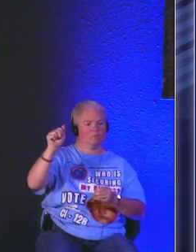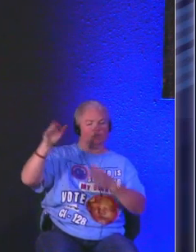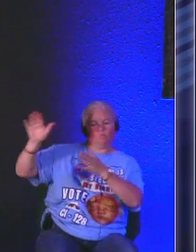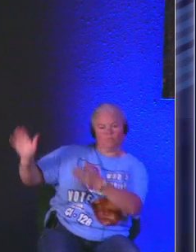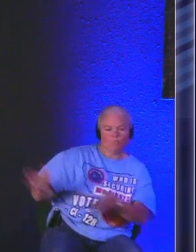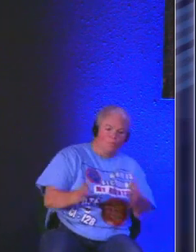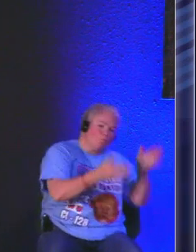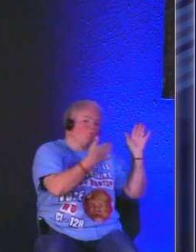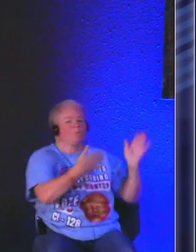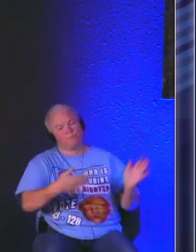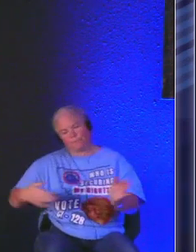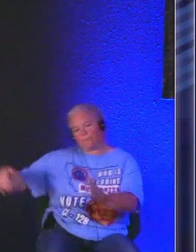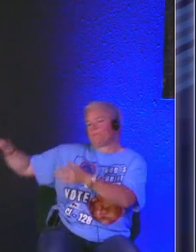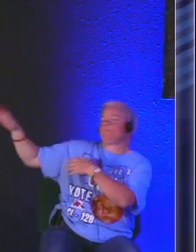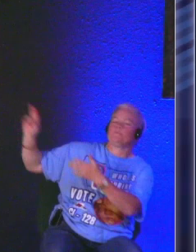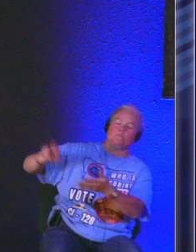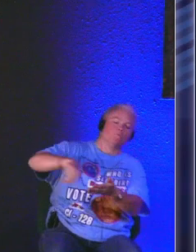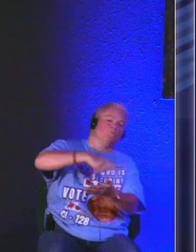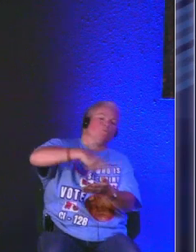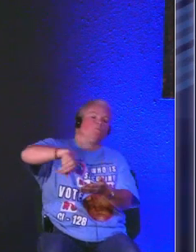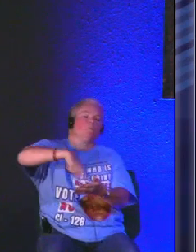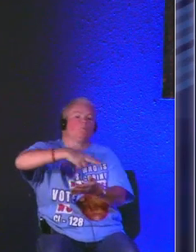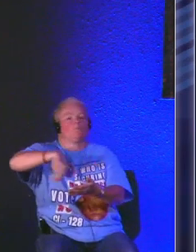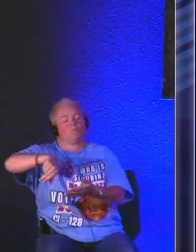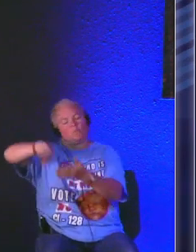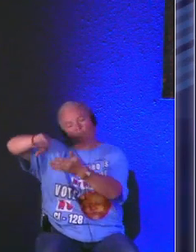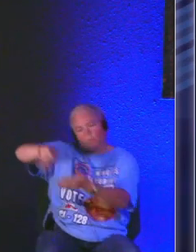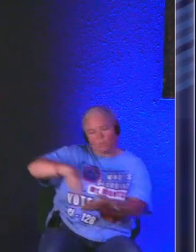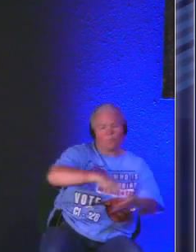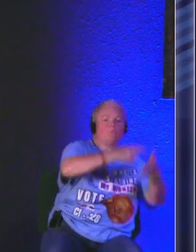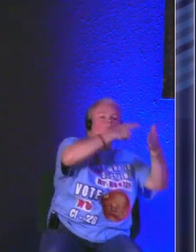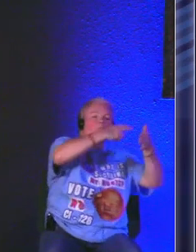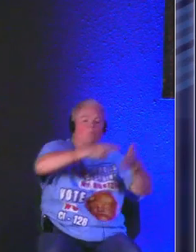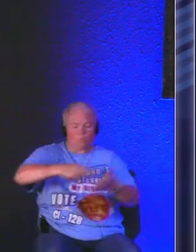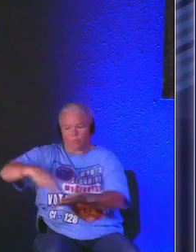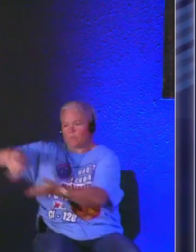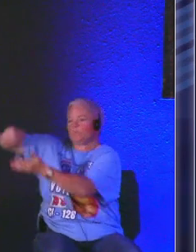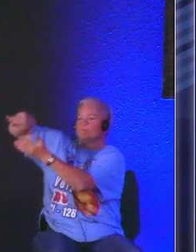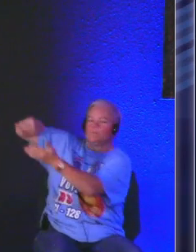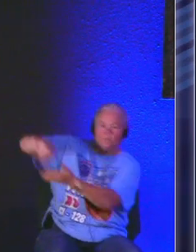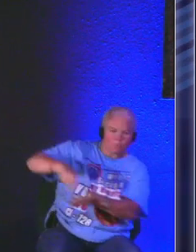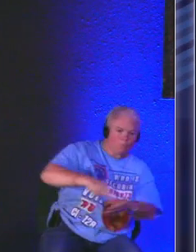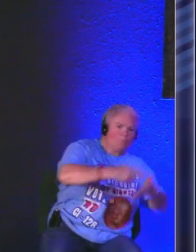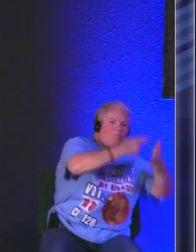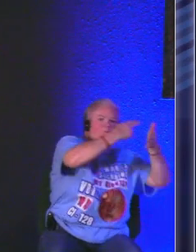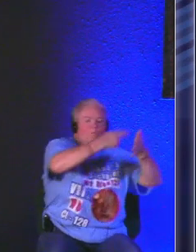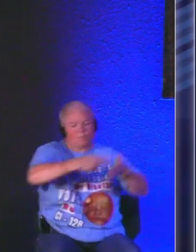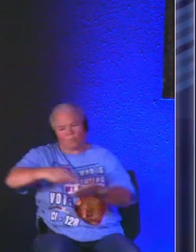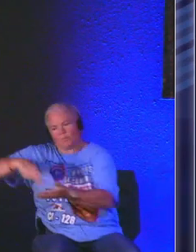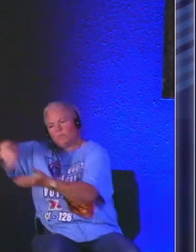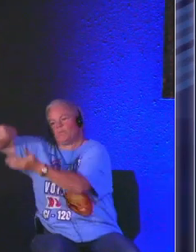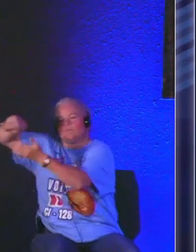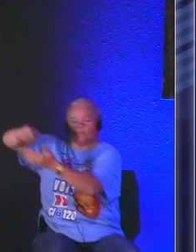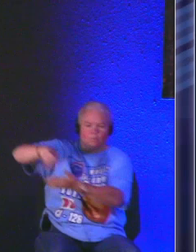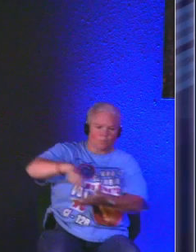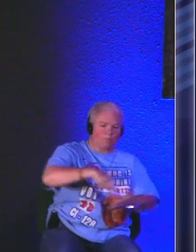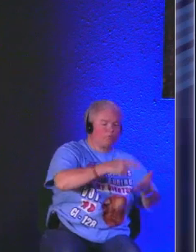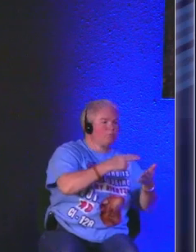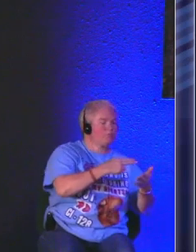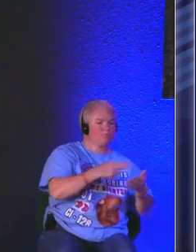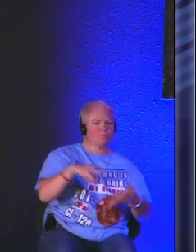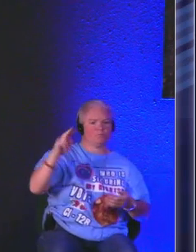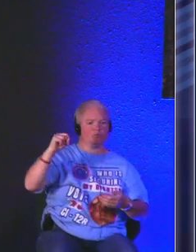having a swing dance whatever that is because I'm not a dancer nor a swing dancer